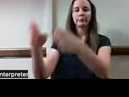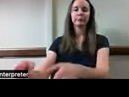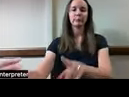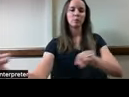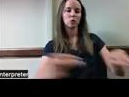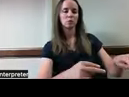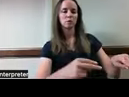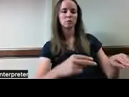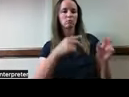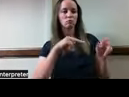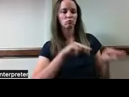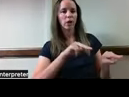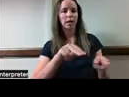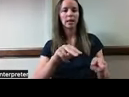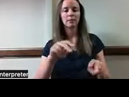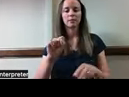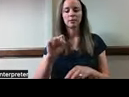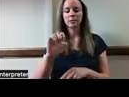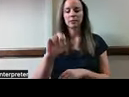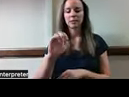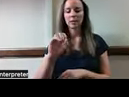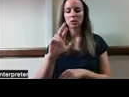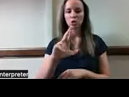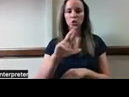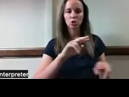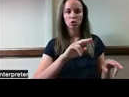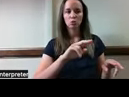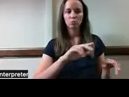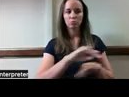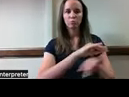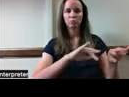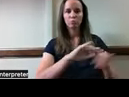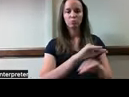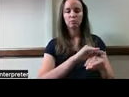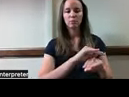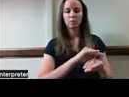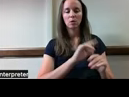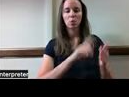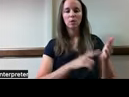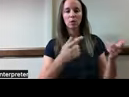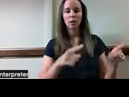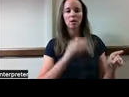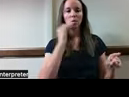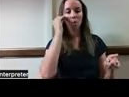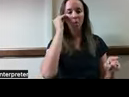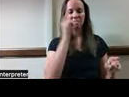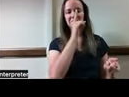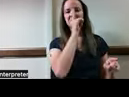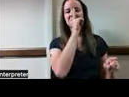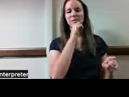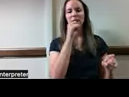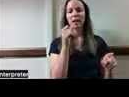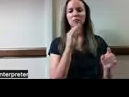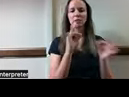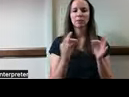the triggering of these sensors and keeping track of behaviors at home. That's as far as I'm going to go in talking about the different